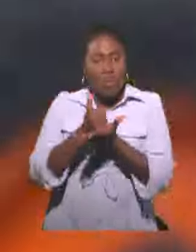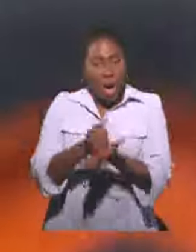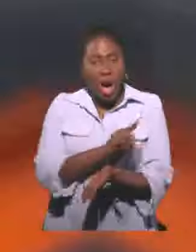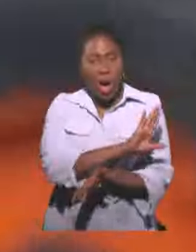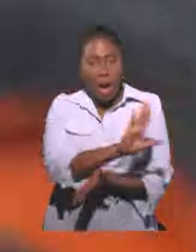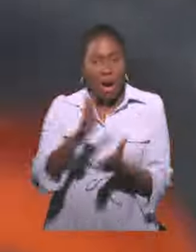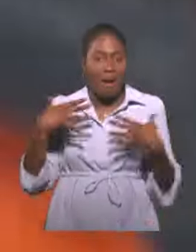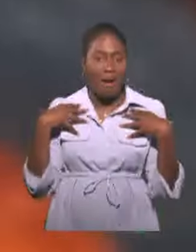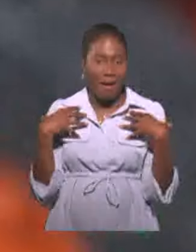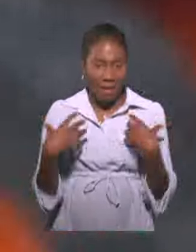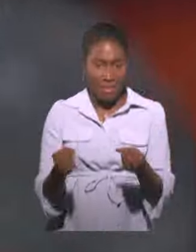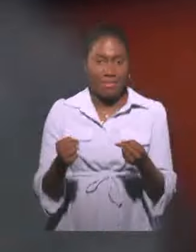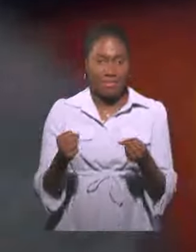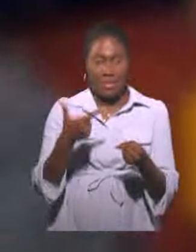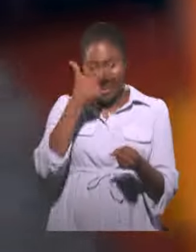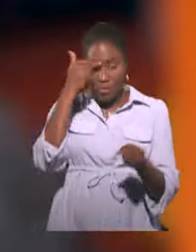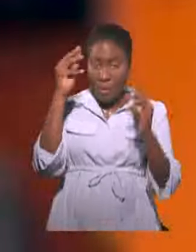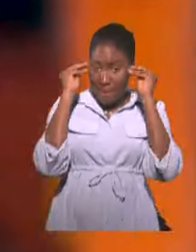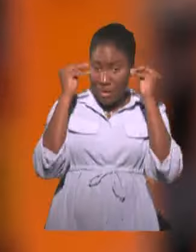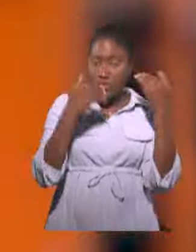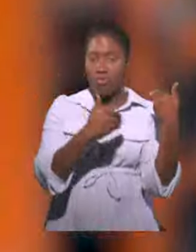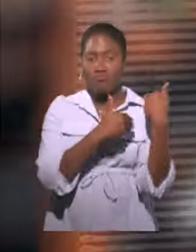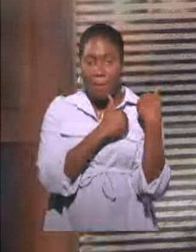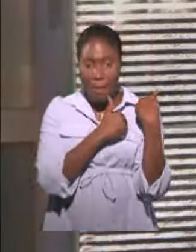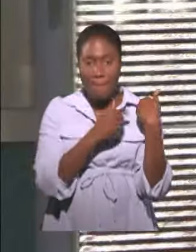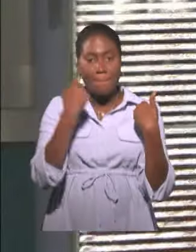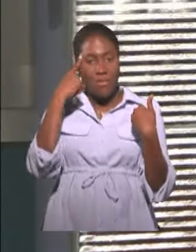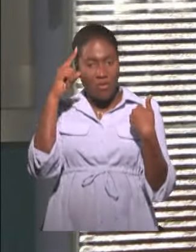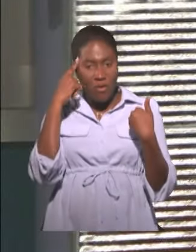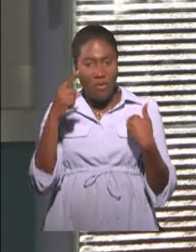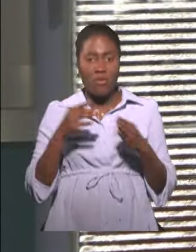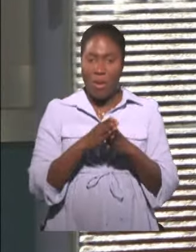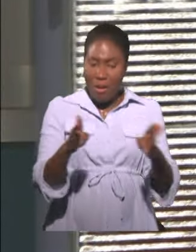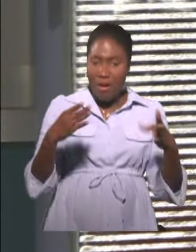the ministry is responsible for coordinating public health through the municipal cooperation.